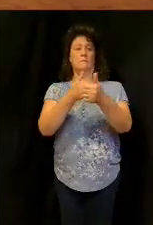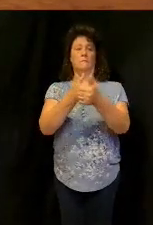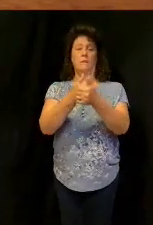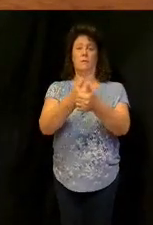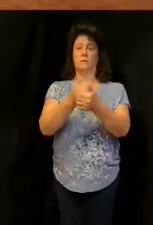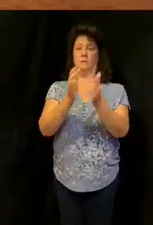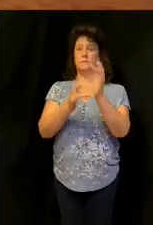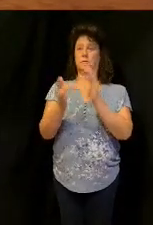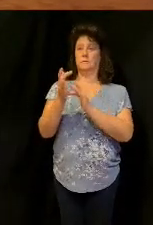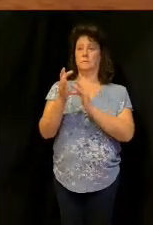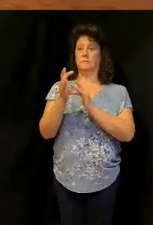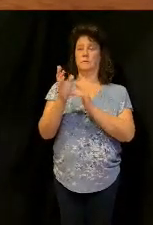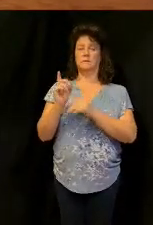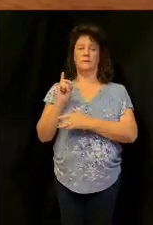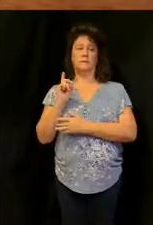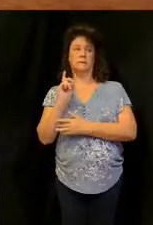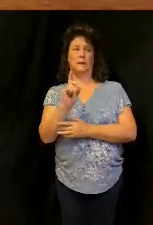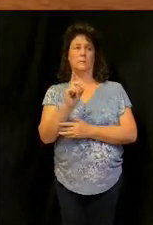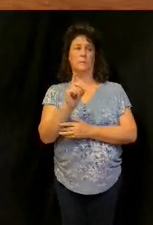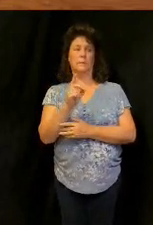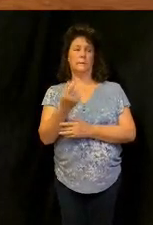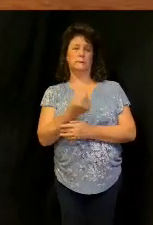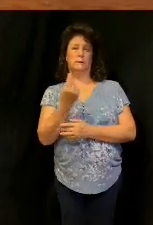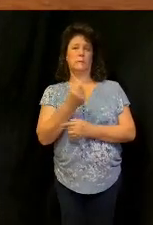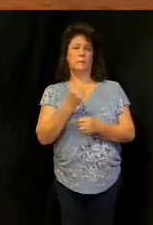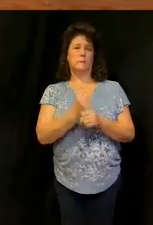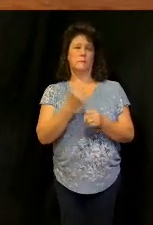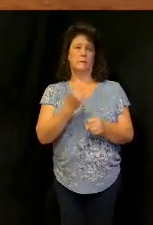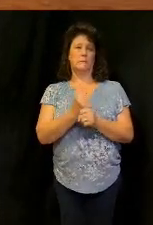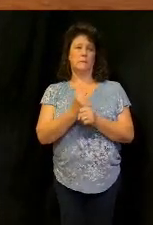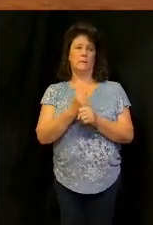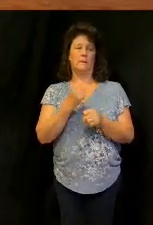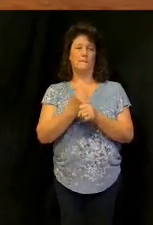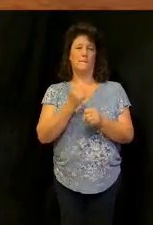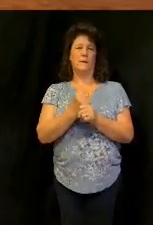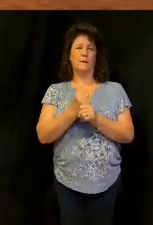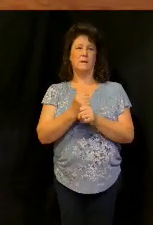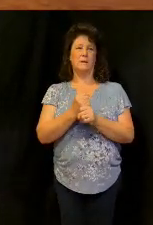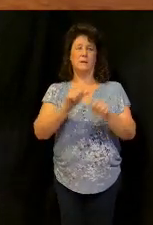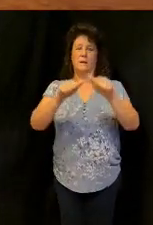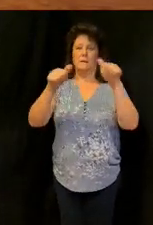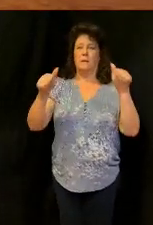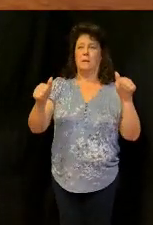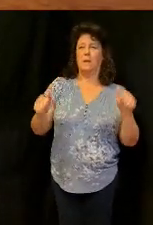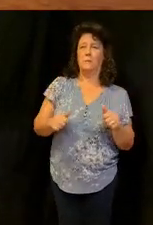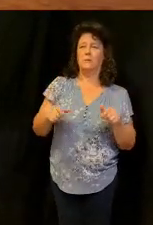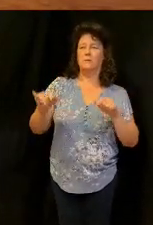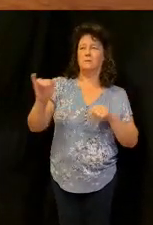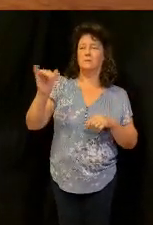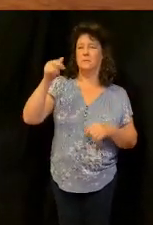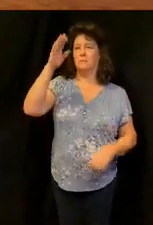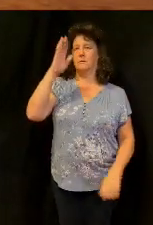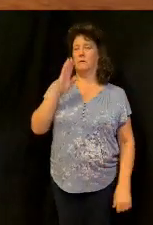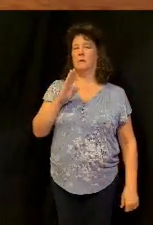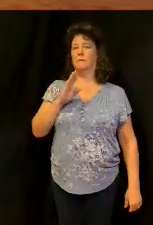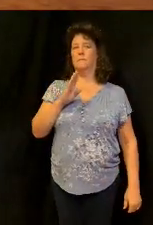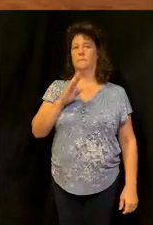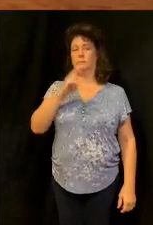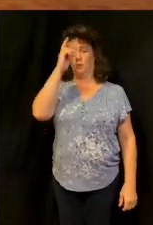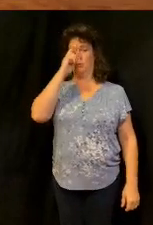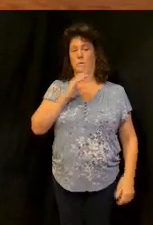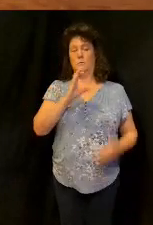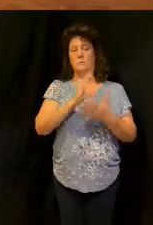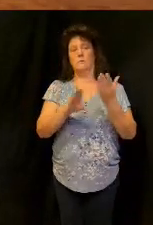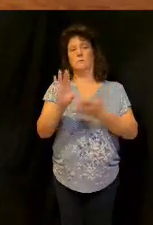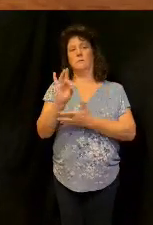a disciple is someone that's that's being made and formed into the image of God's dear son according to Romans chapter 8